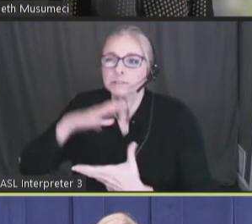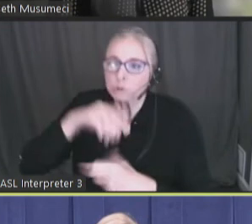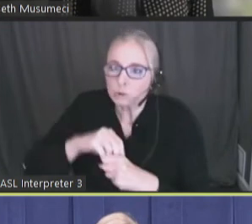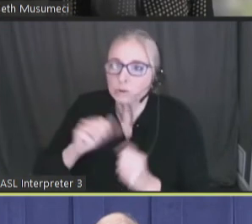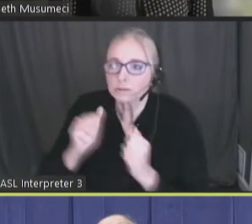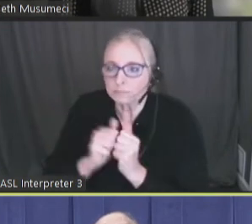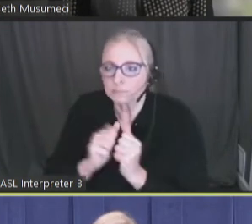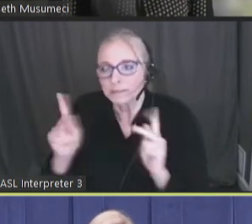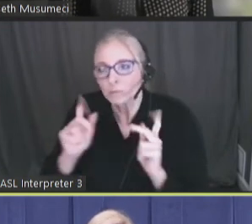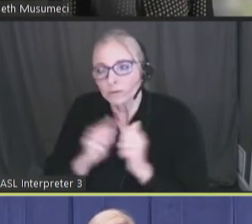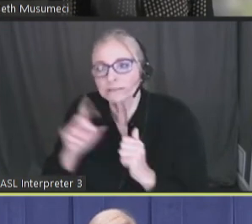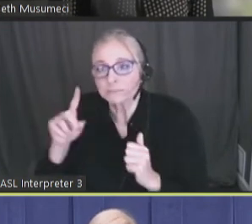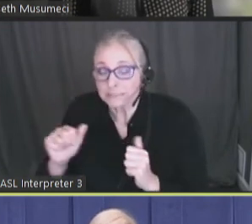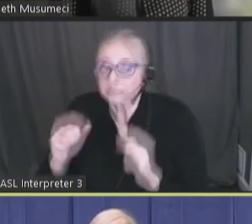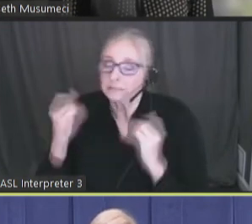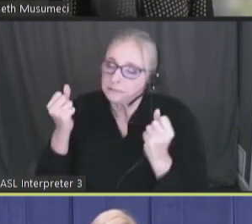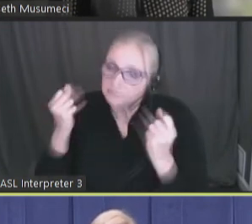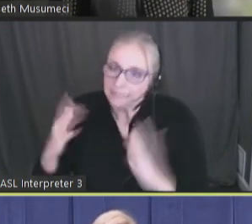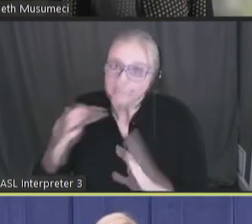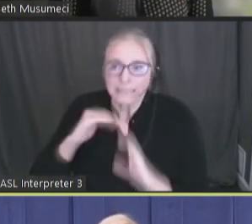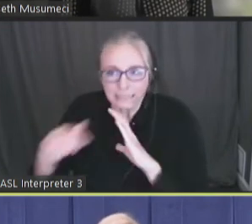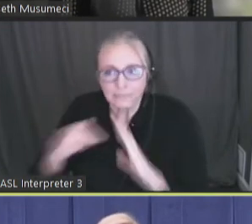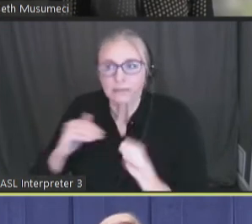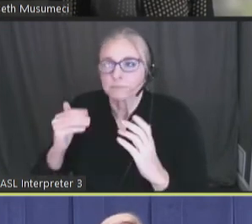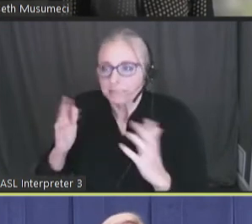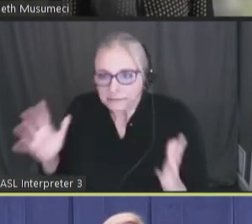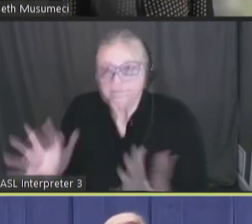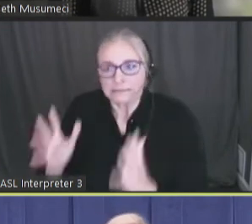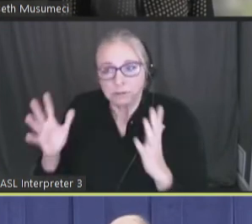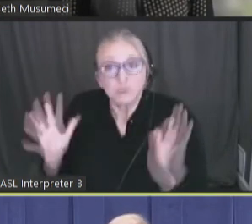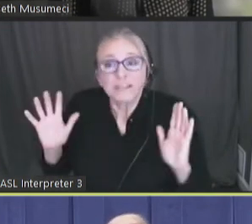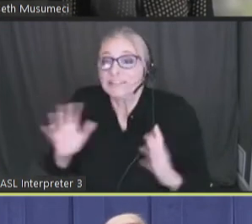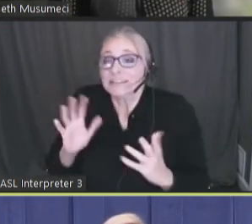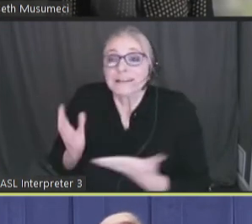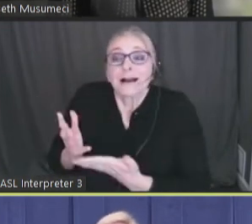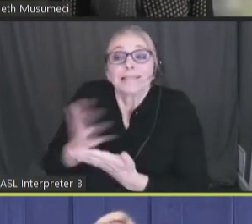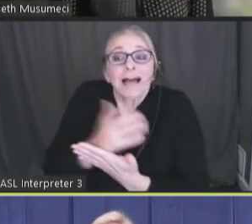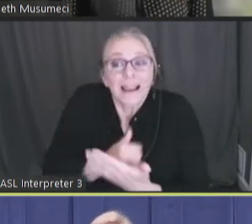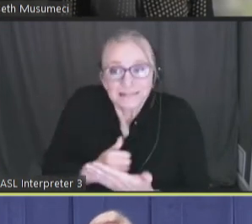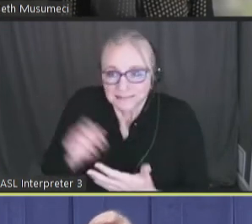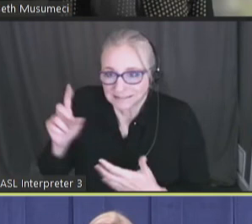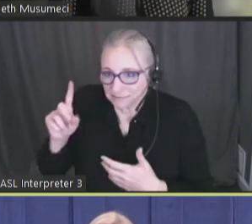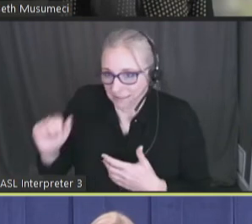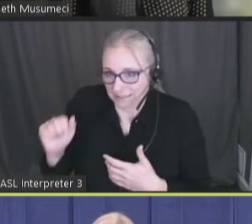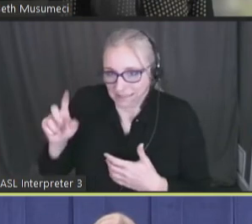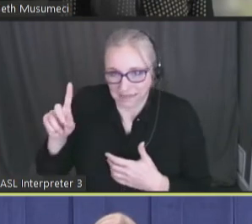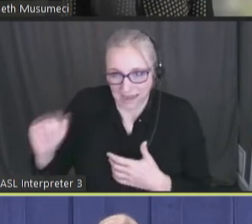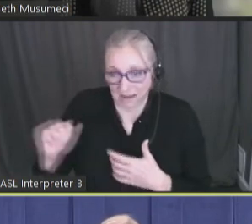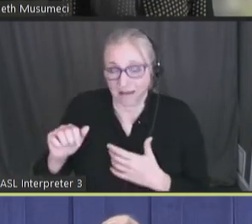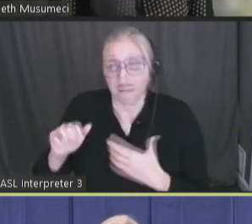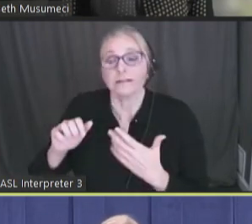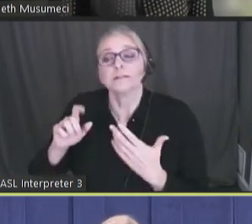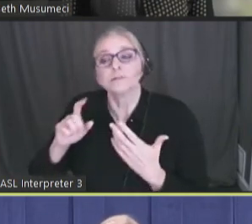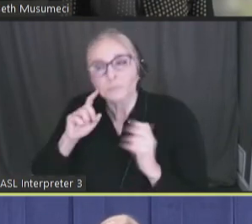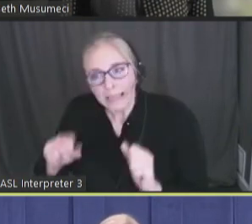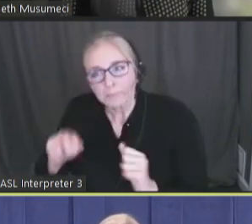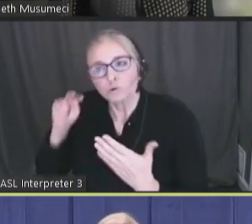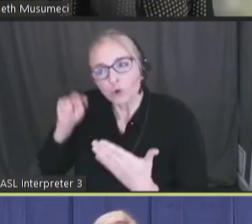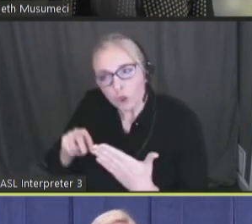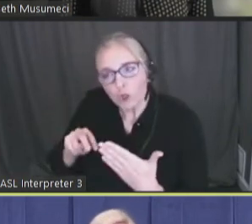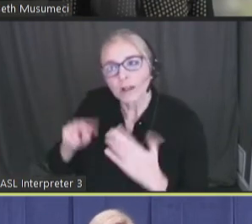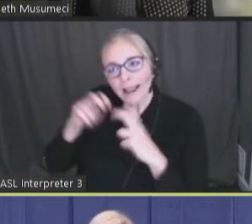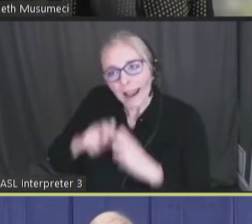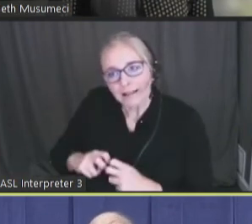emails and push to even collect disability data in that survey for us to be able to look at data like that.